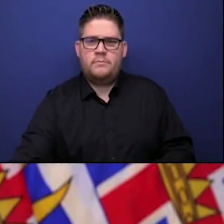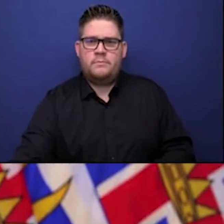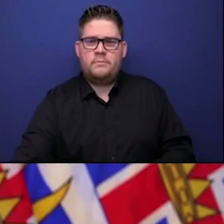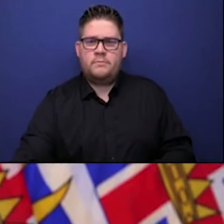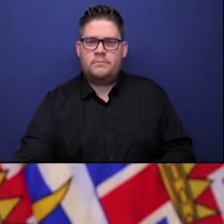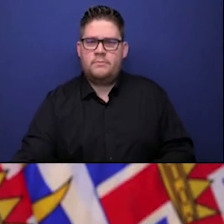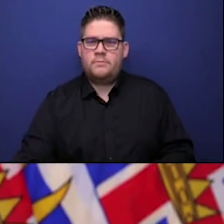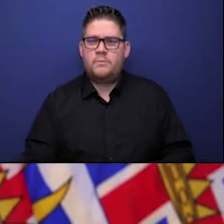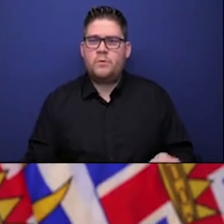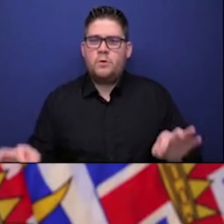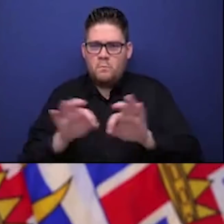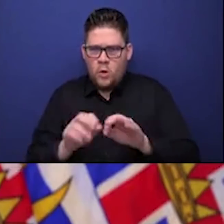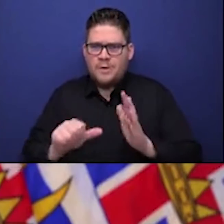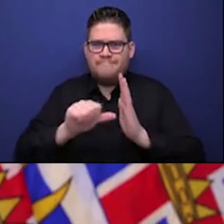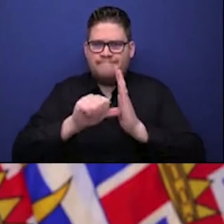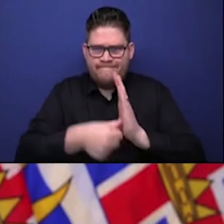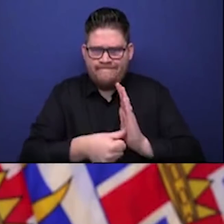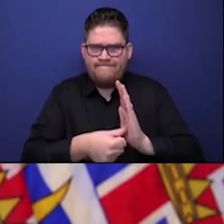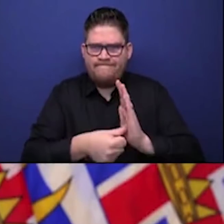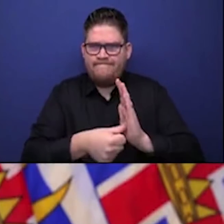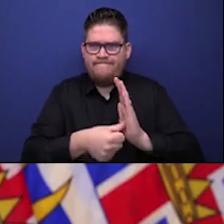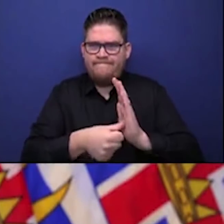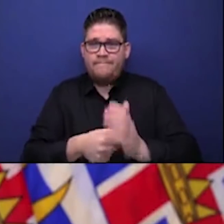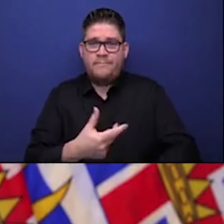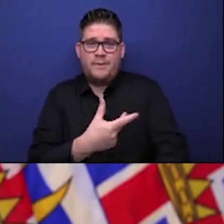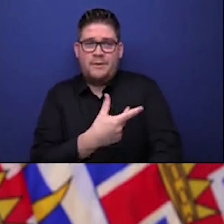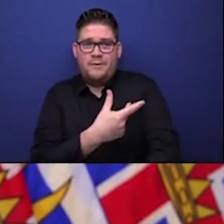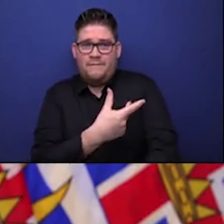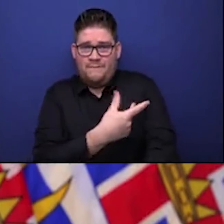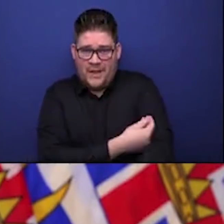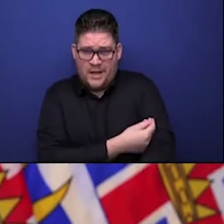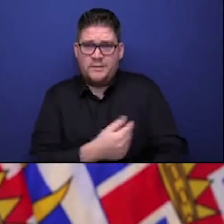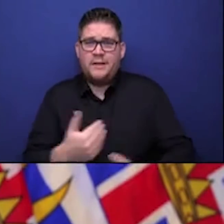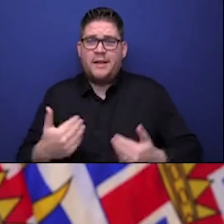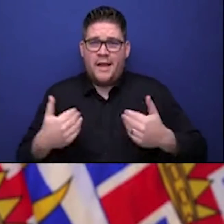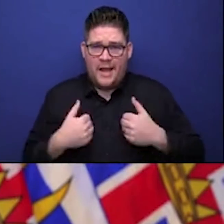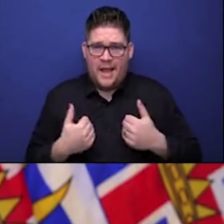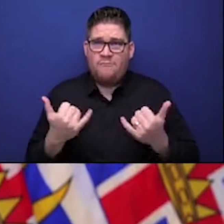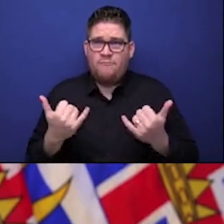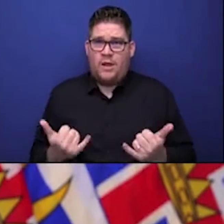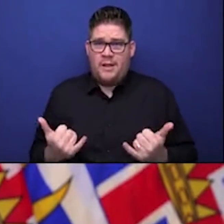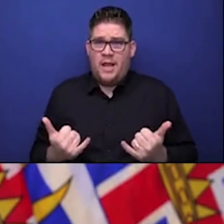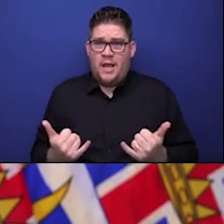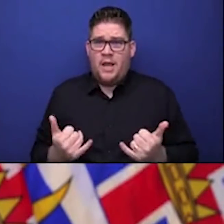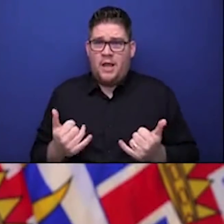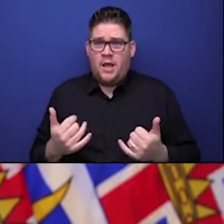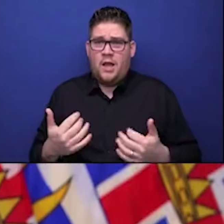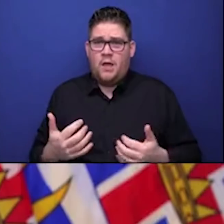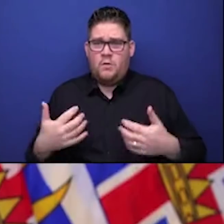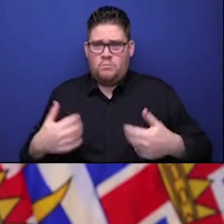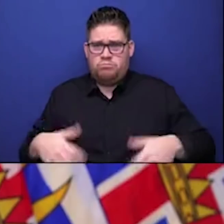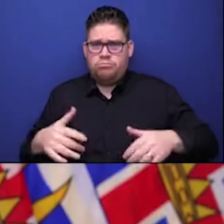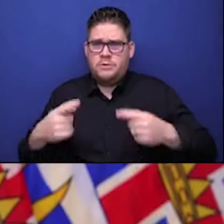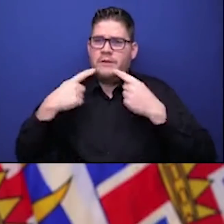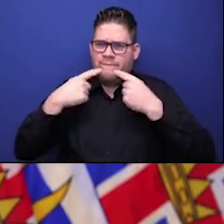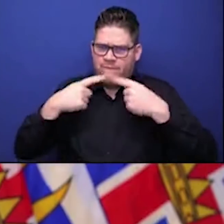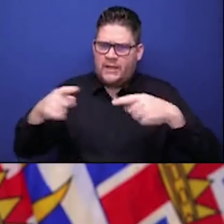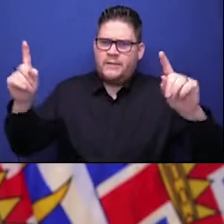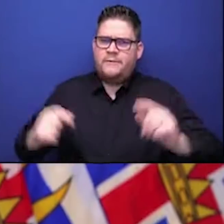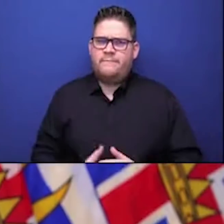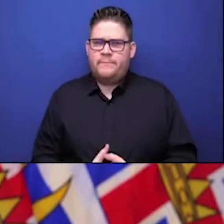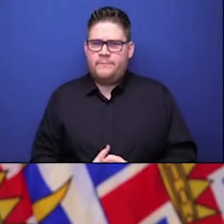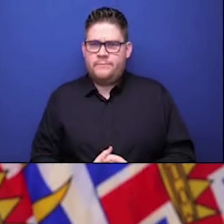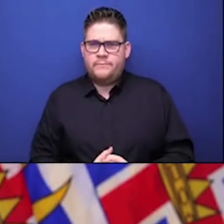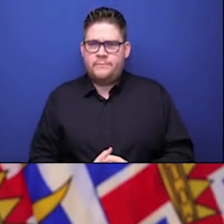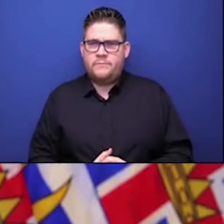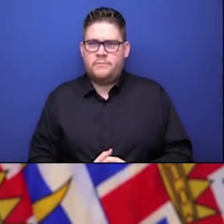lasts for many months. As a result, we are now extending the interval between our first dose and the